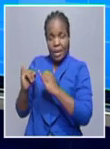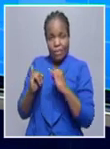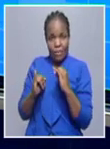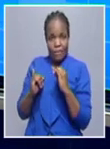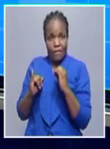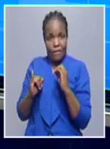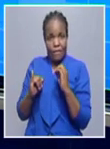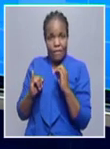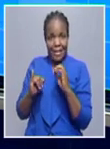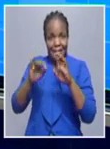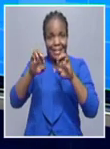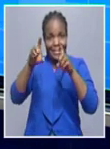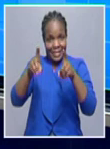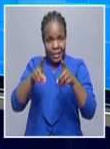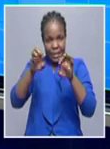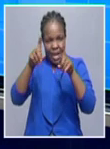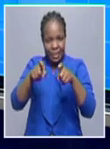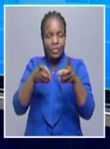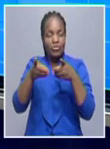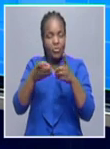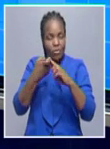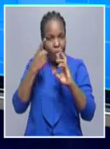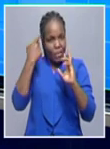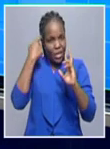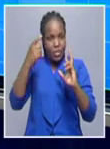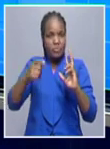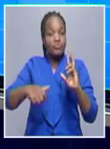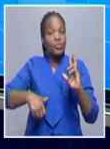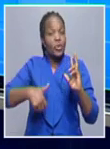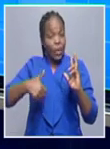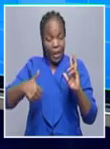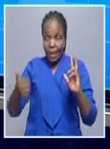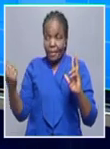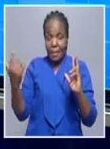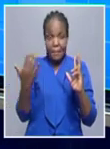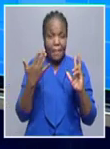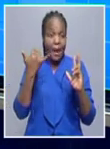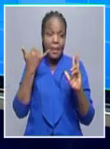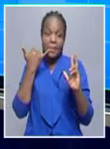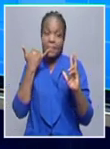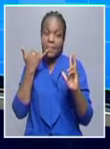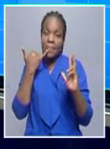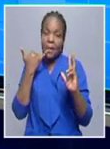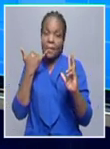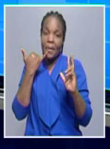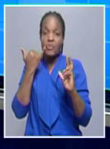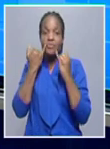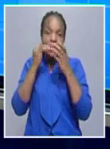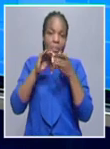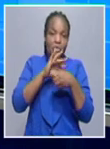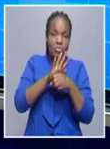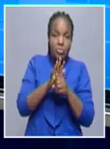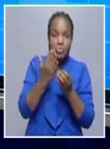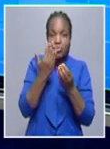ministry officials with the latest figures and for that we have ben nangombe the executive director on the line